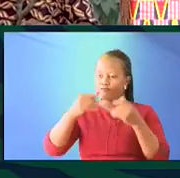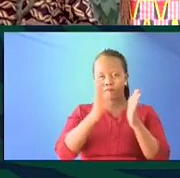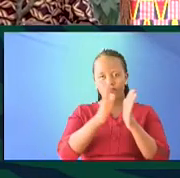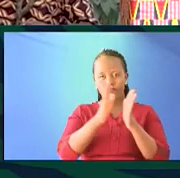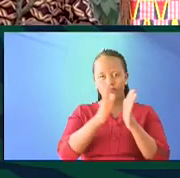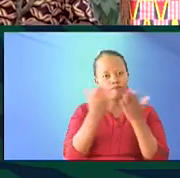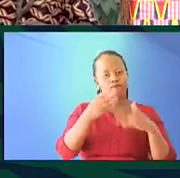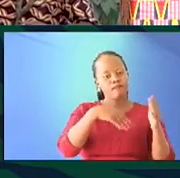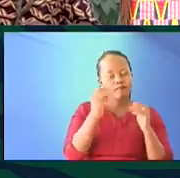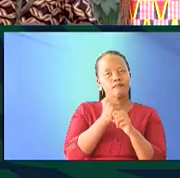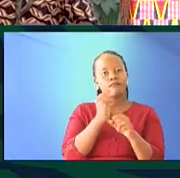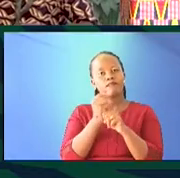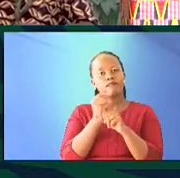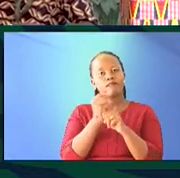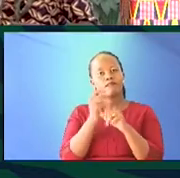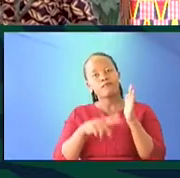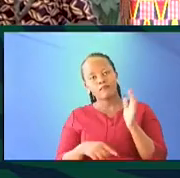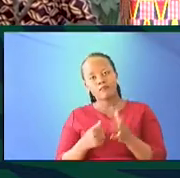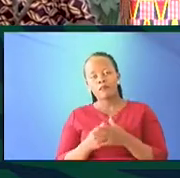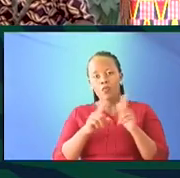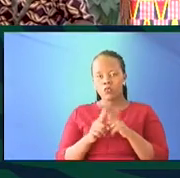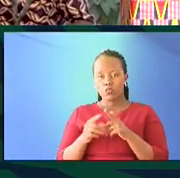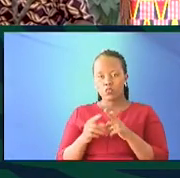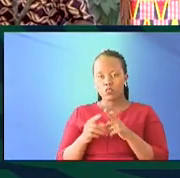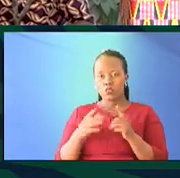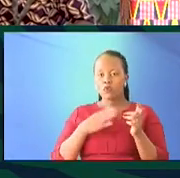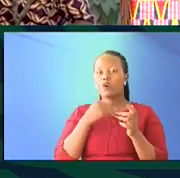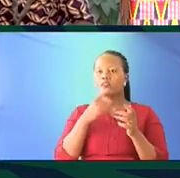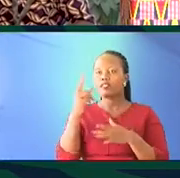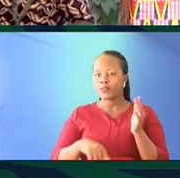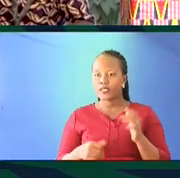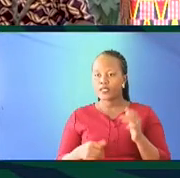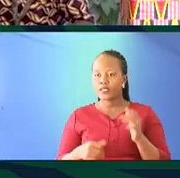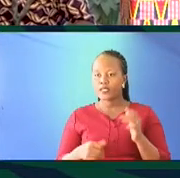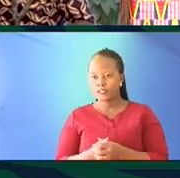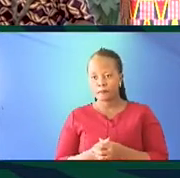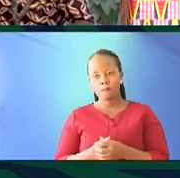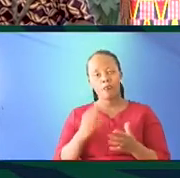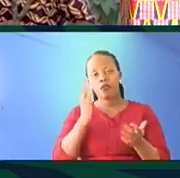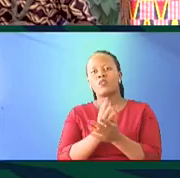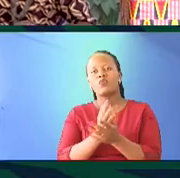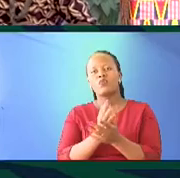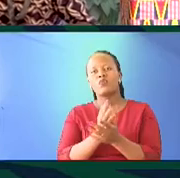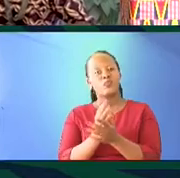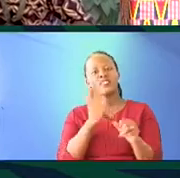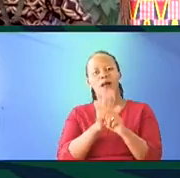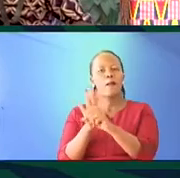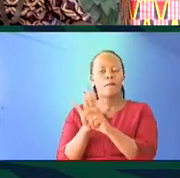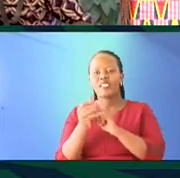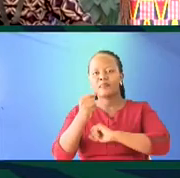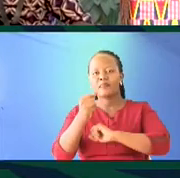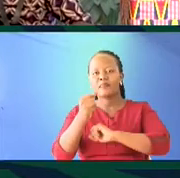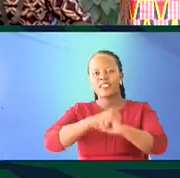booksellers, for that matter, doing? And I want to say, practically speaking, not much has